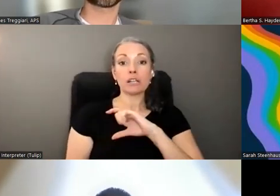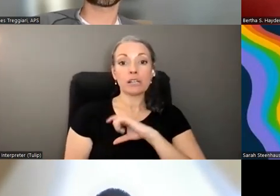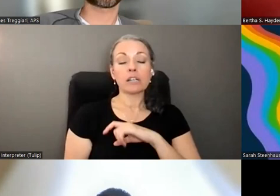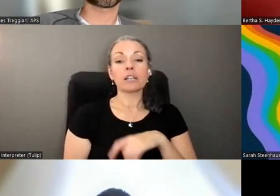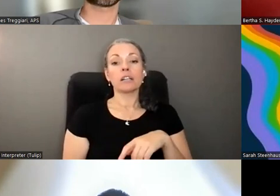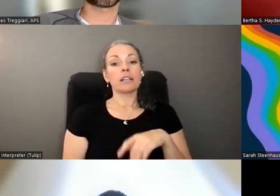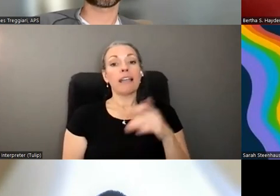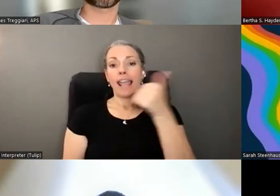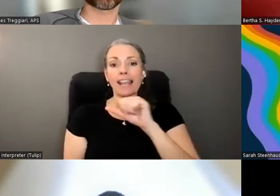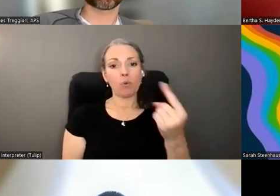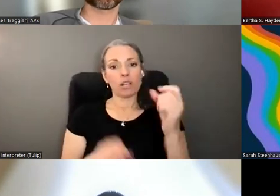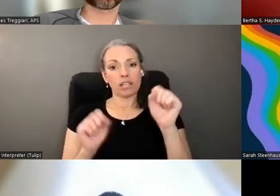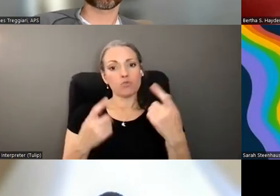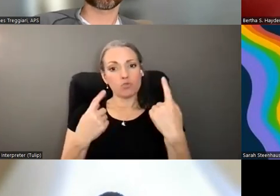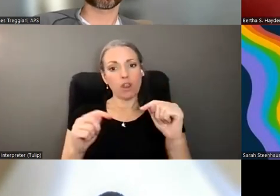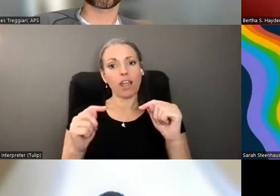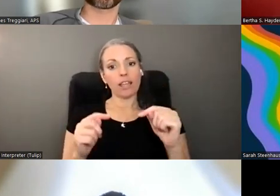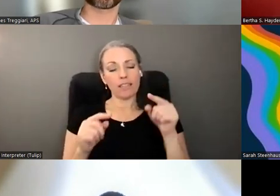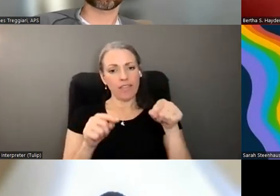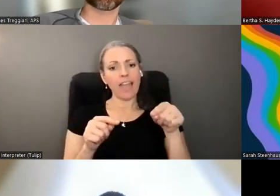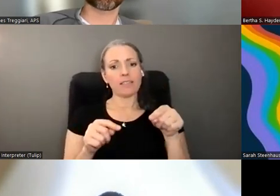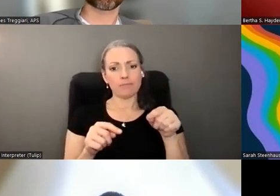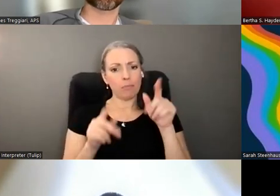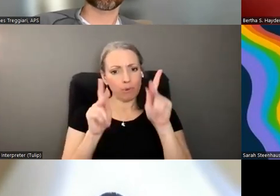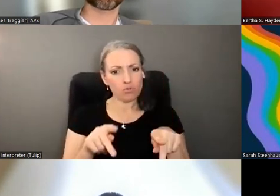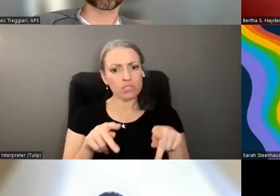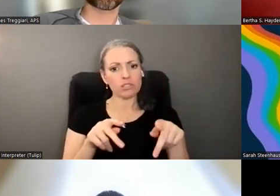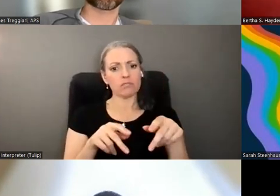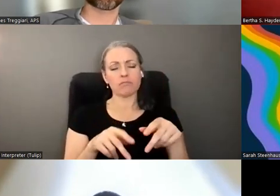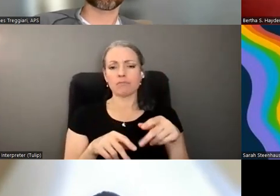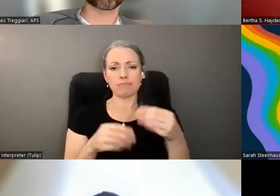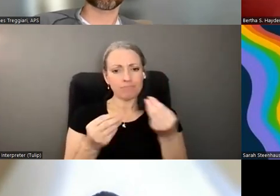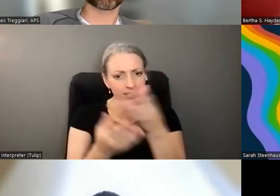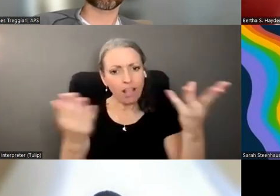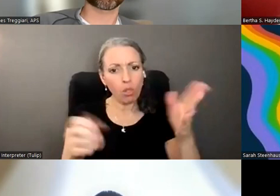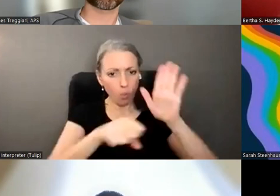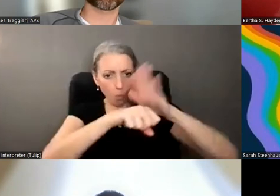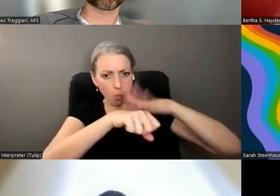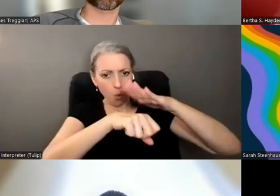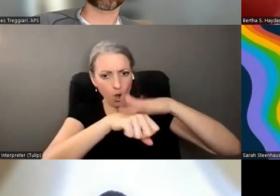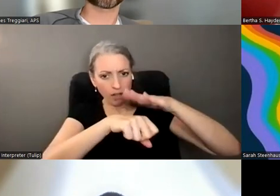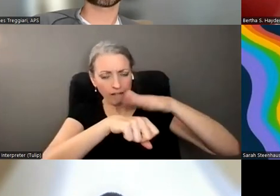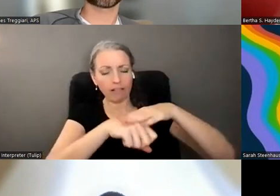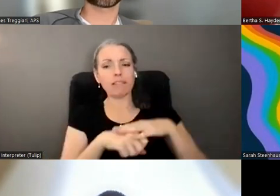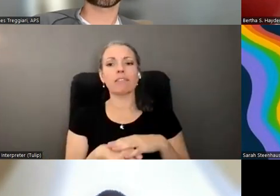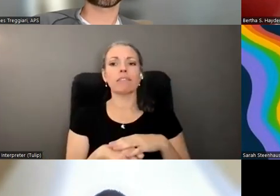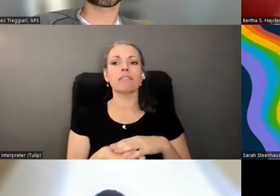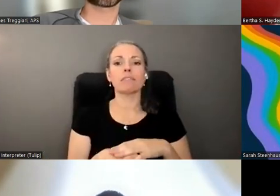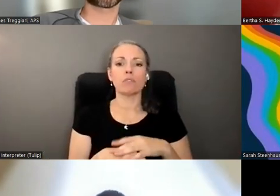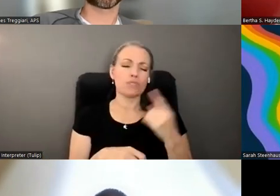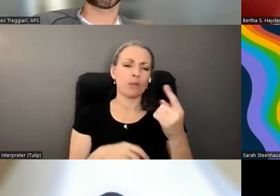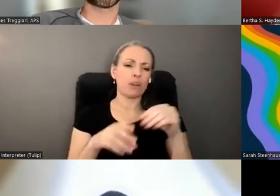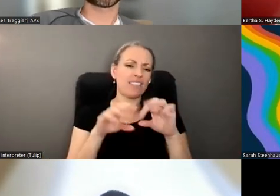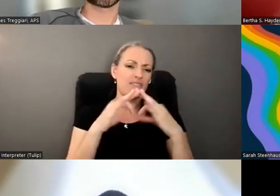anyone can try to break the victim from this trance and then try to secure that money either with a fiduciary or a trusted family member